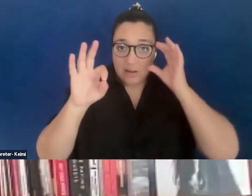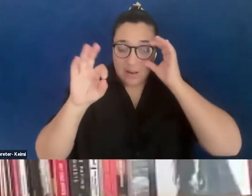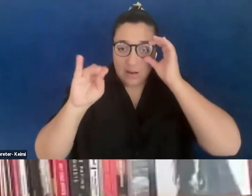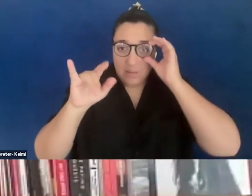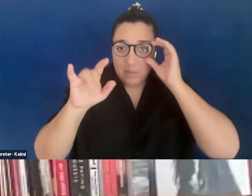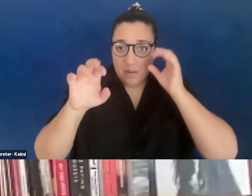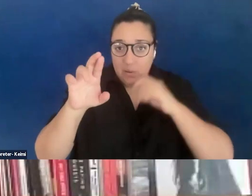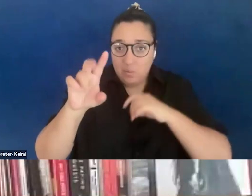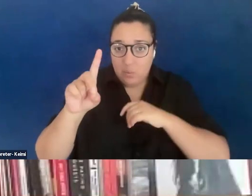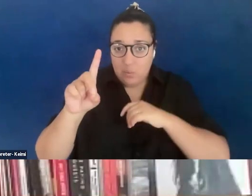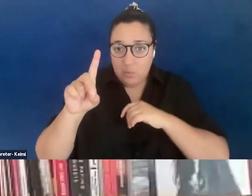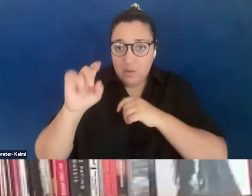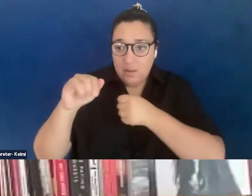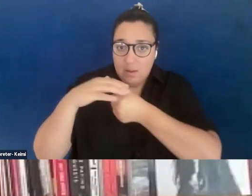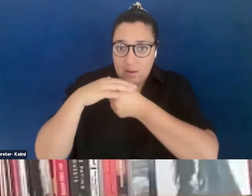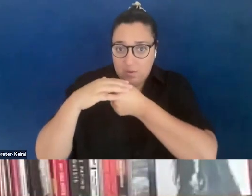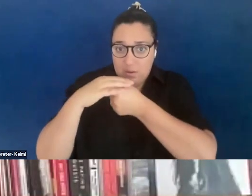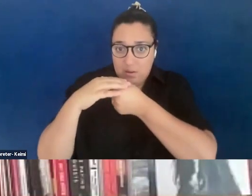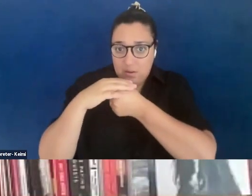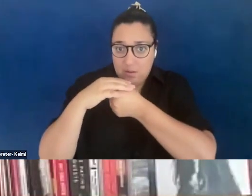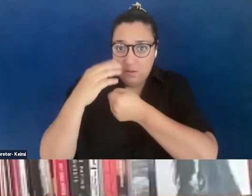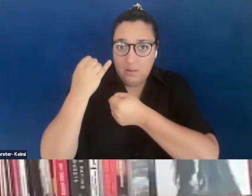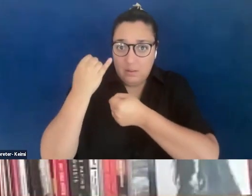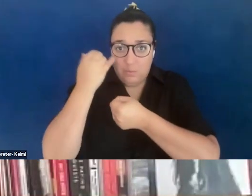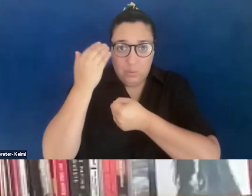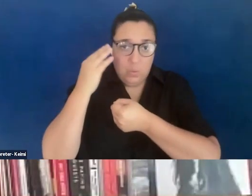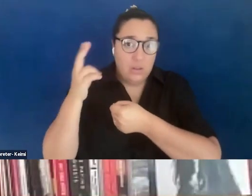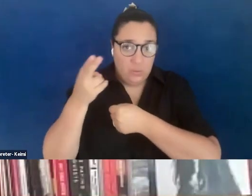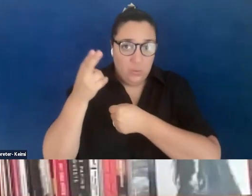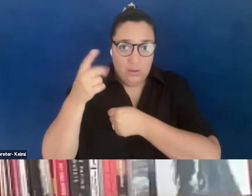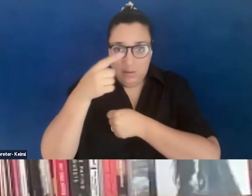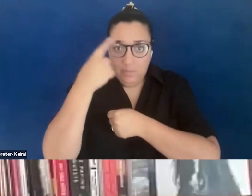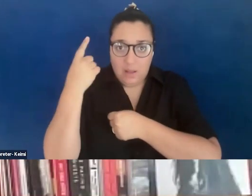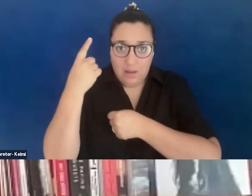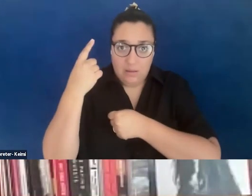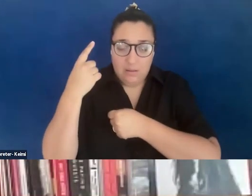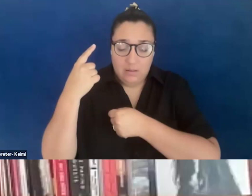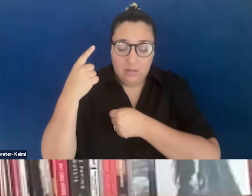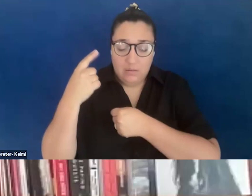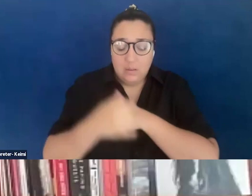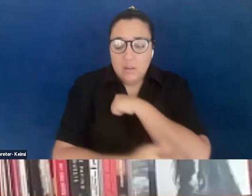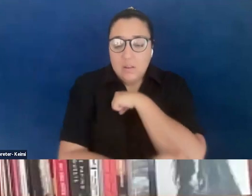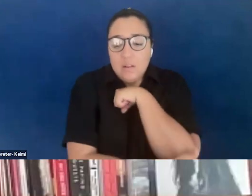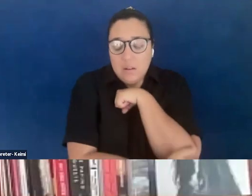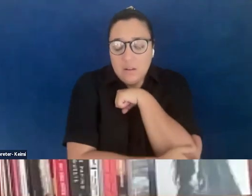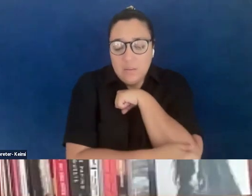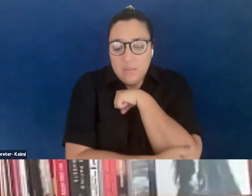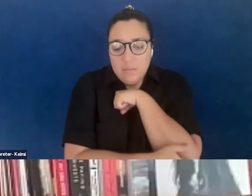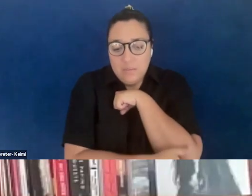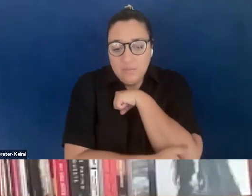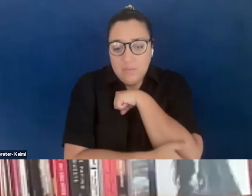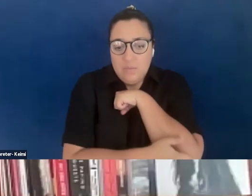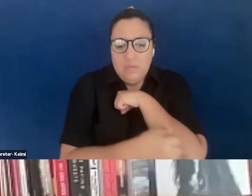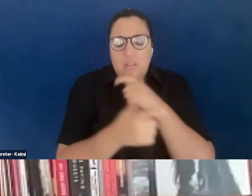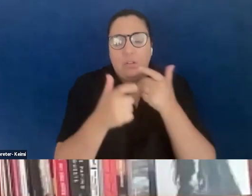familiar with Richmond that is, um, historically Black neighborhood, still primarily Black, and they're the hugest murals, like, on the